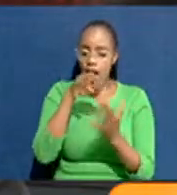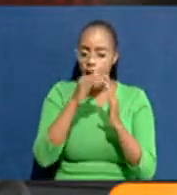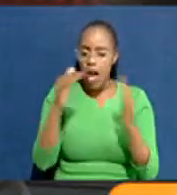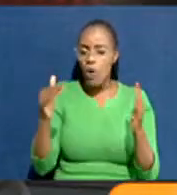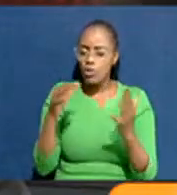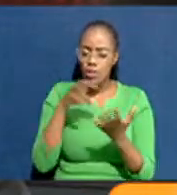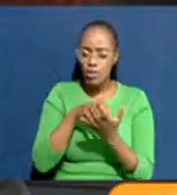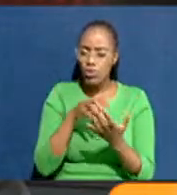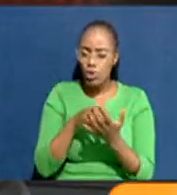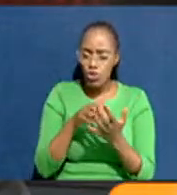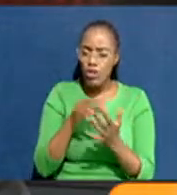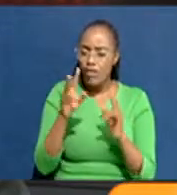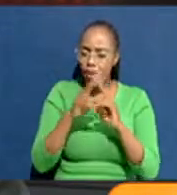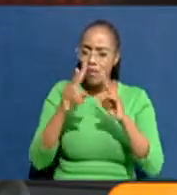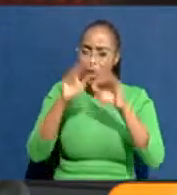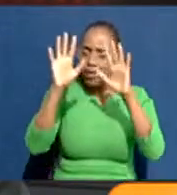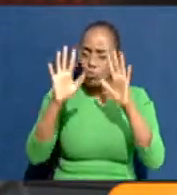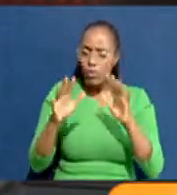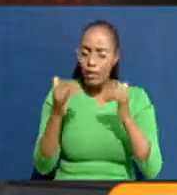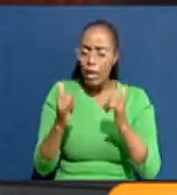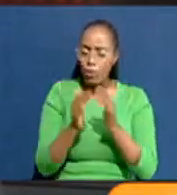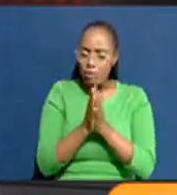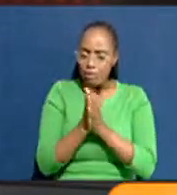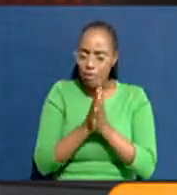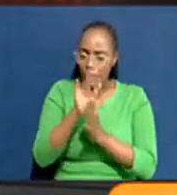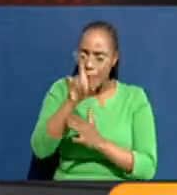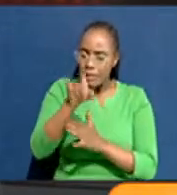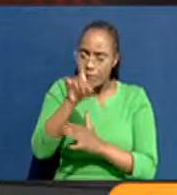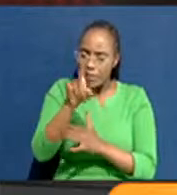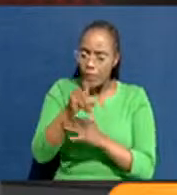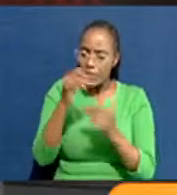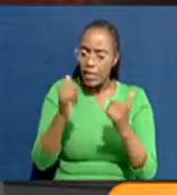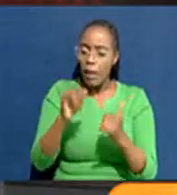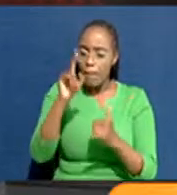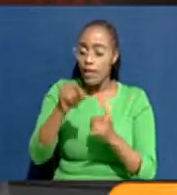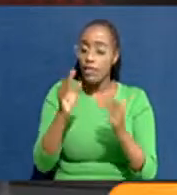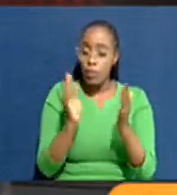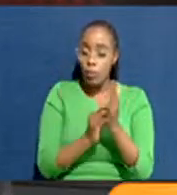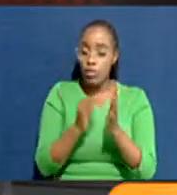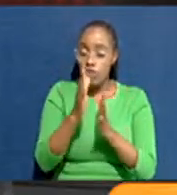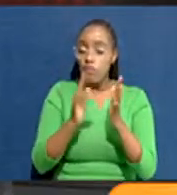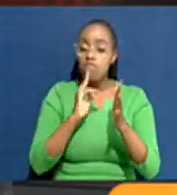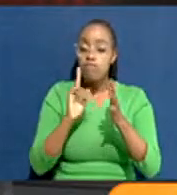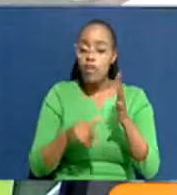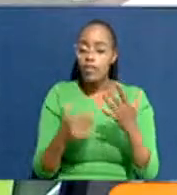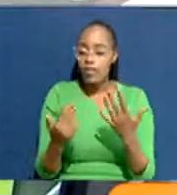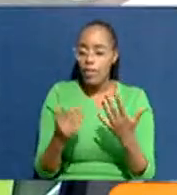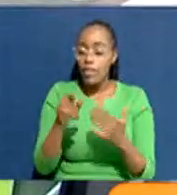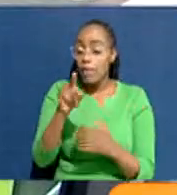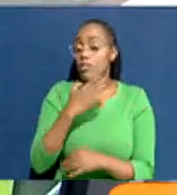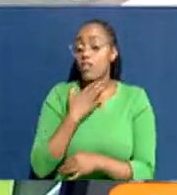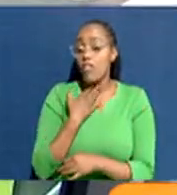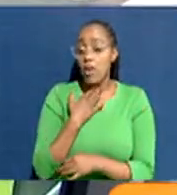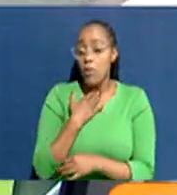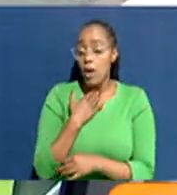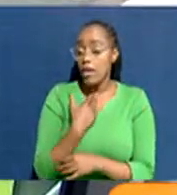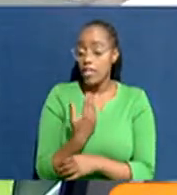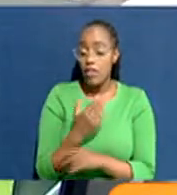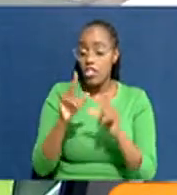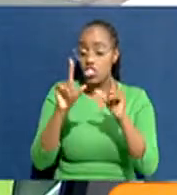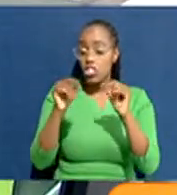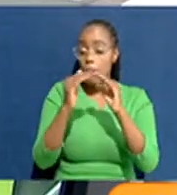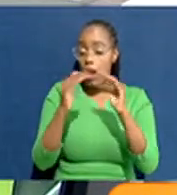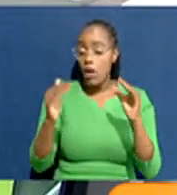so dire that then, you know, we need to put this mechanism? So what you're saying is do they want affordable